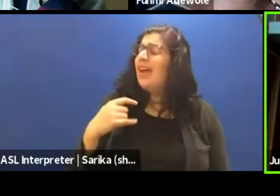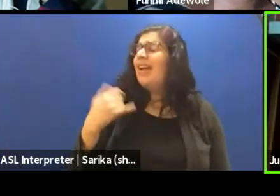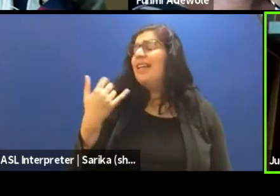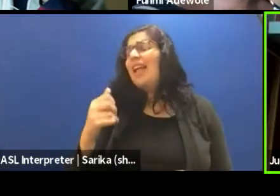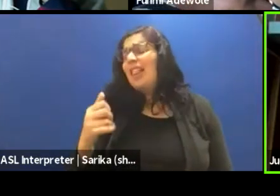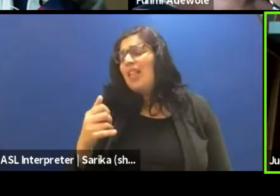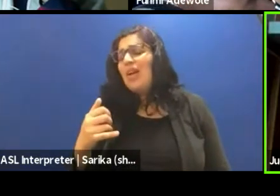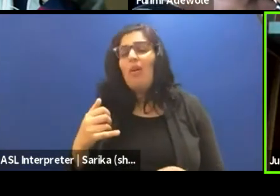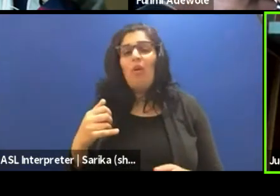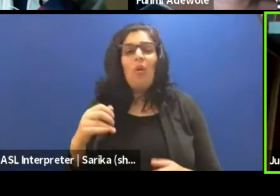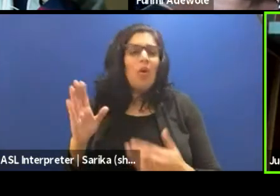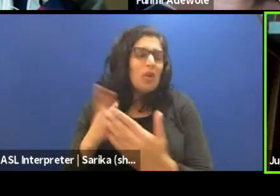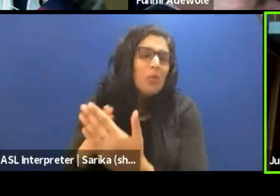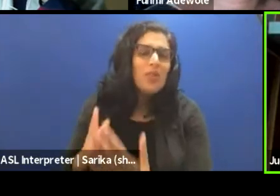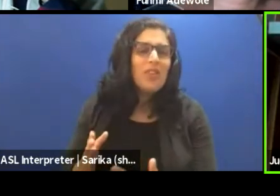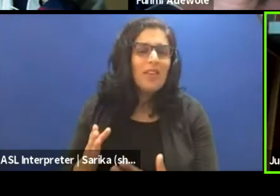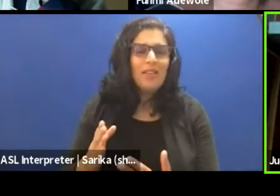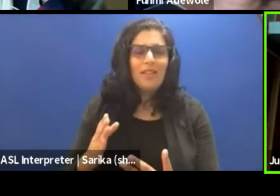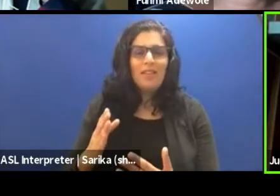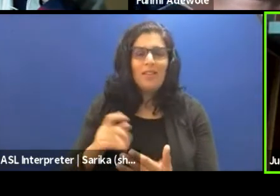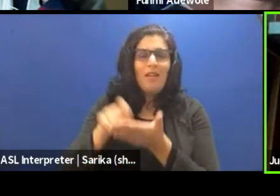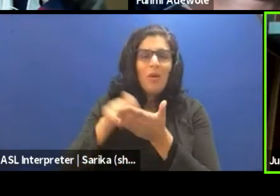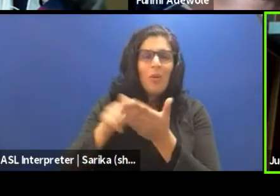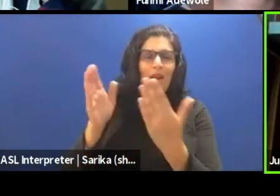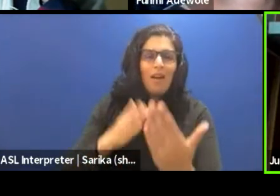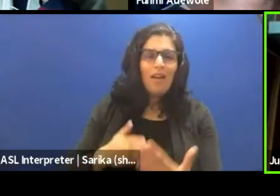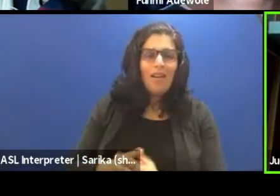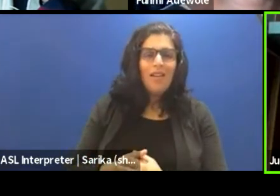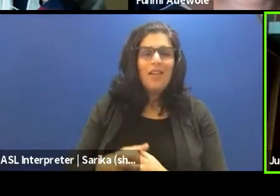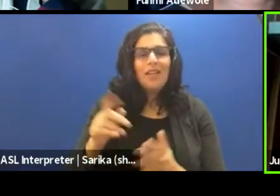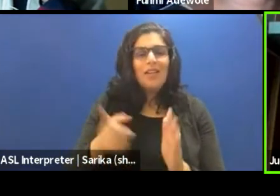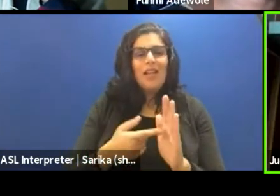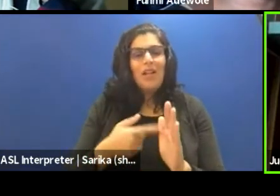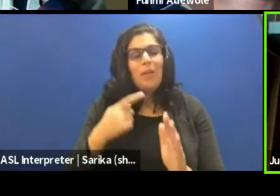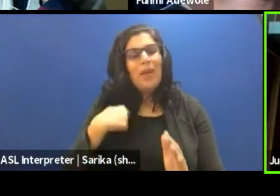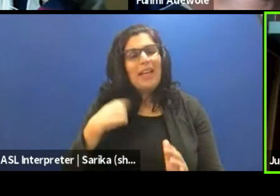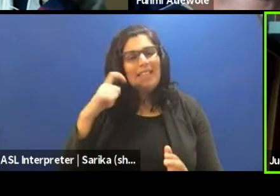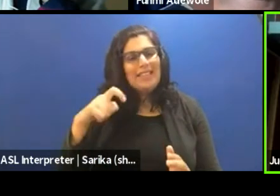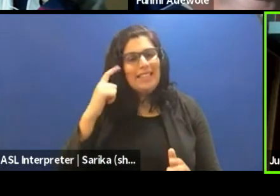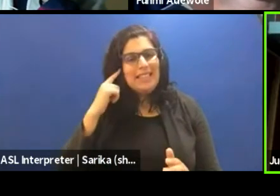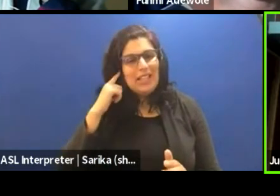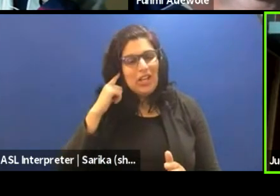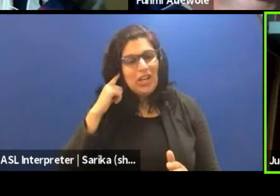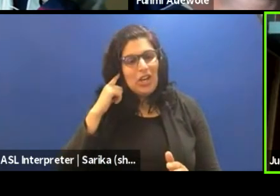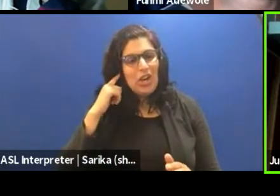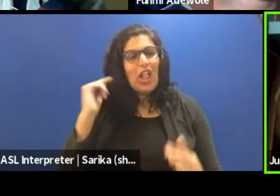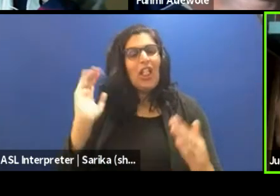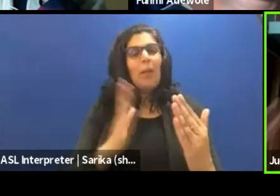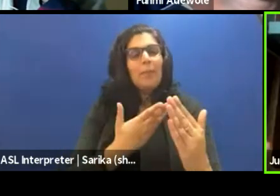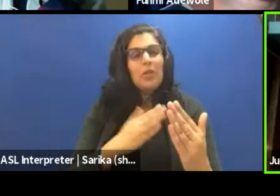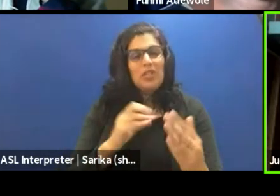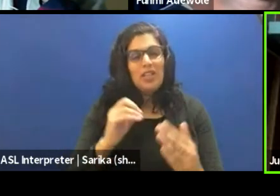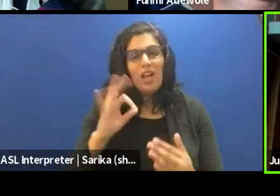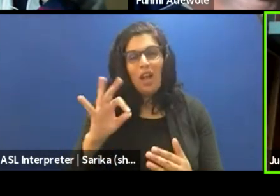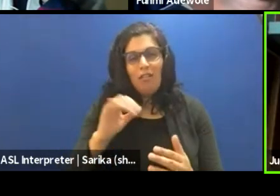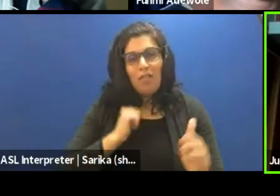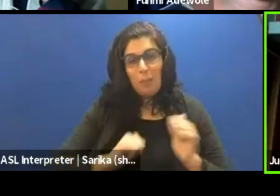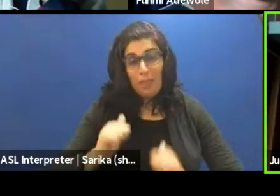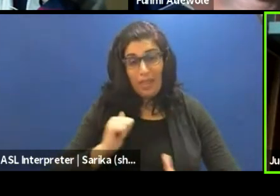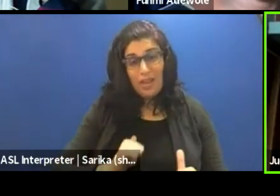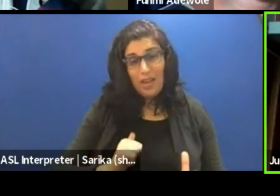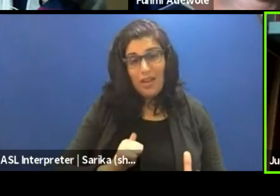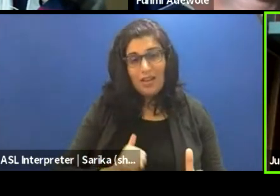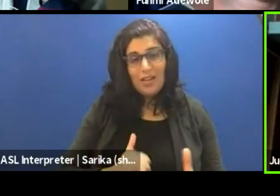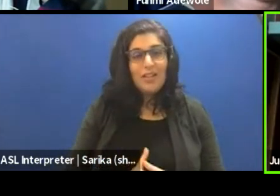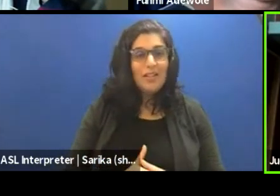you know, like the composer, because sometimes I need to hear the music of it. I need to hear the music of the play because I